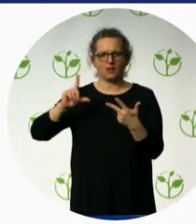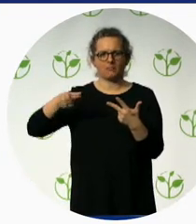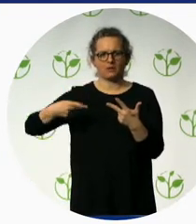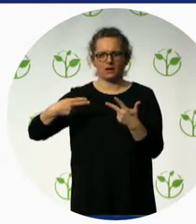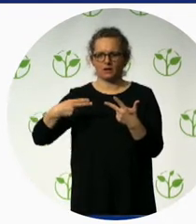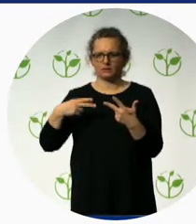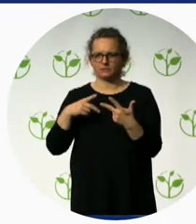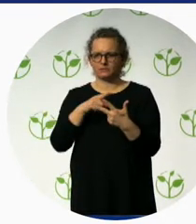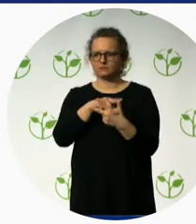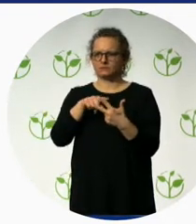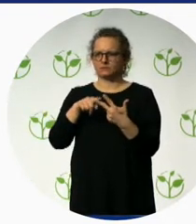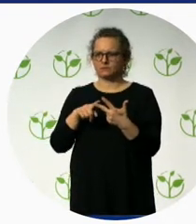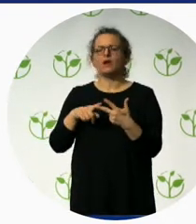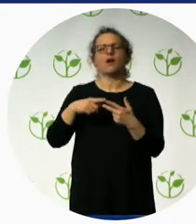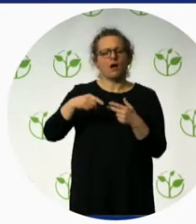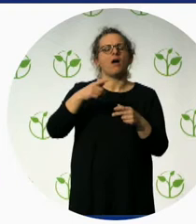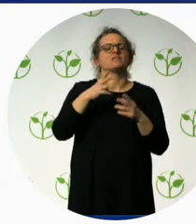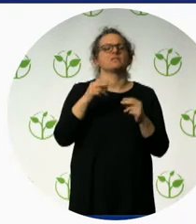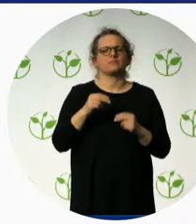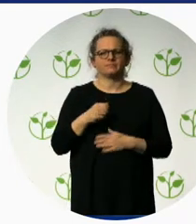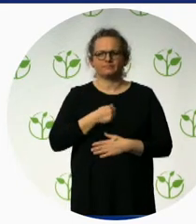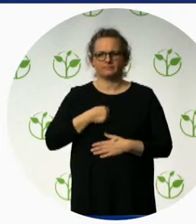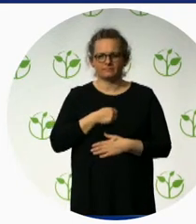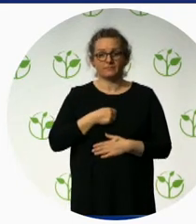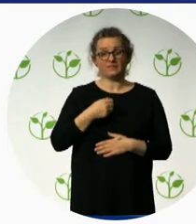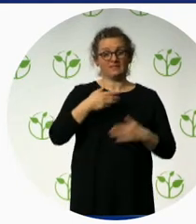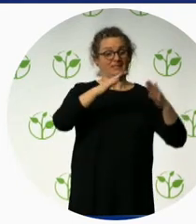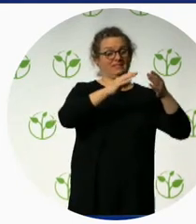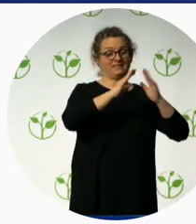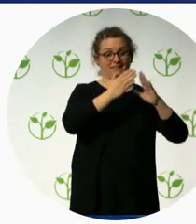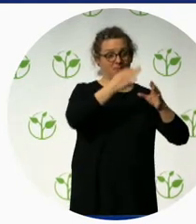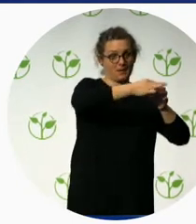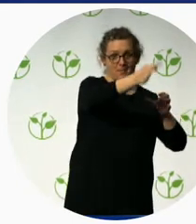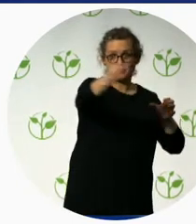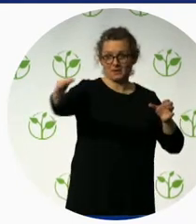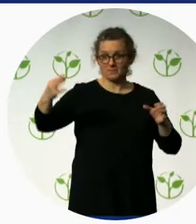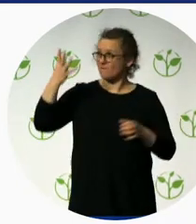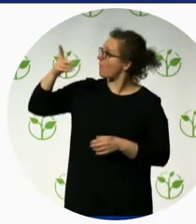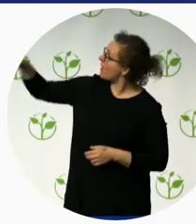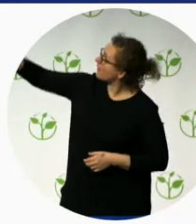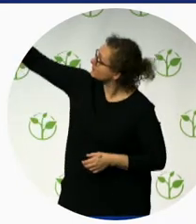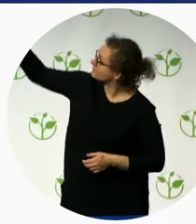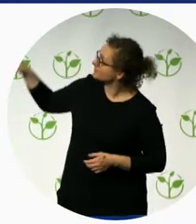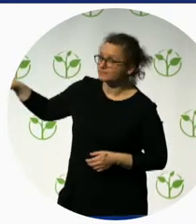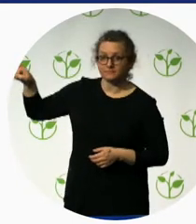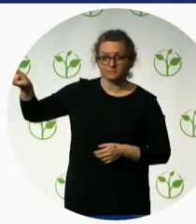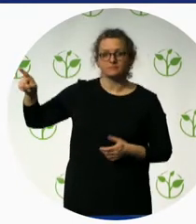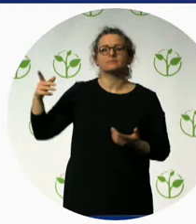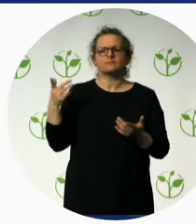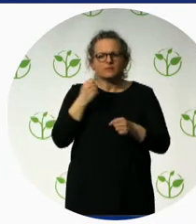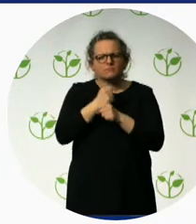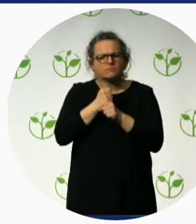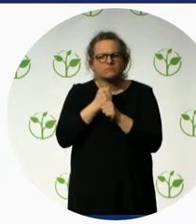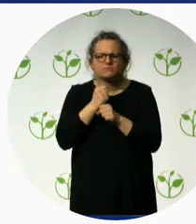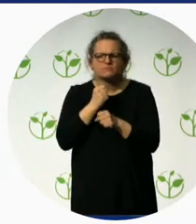municipality, so with the local civil society, and with private